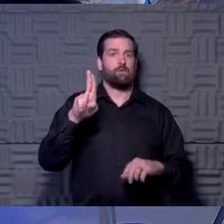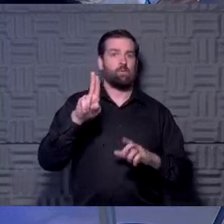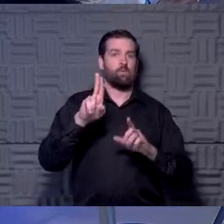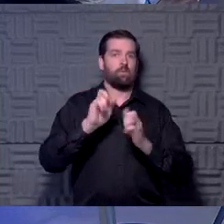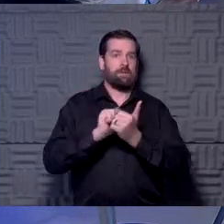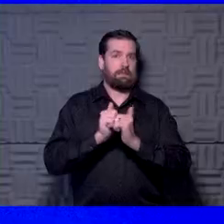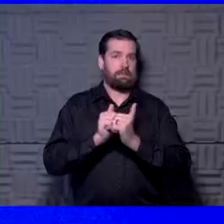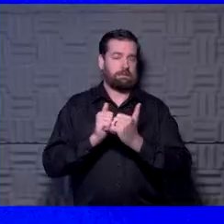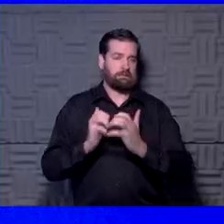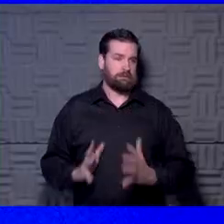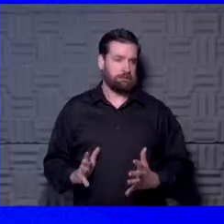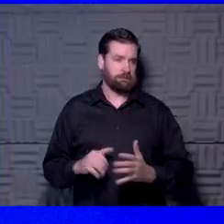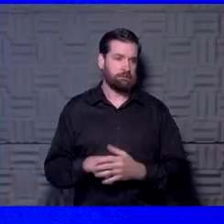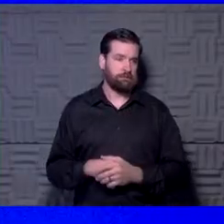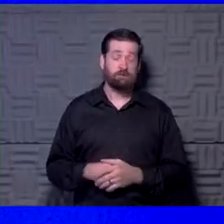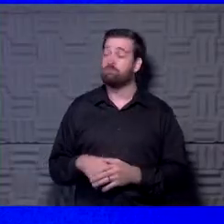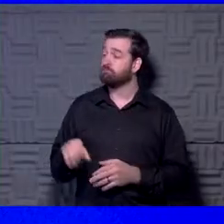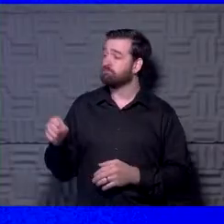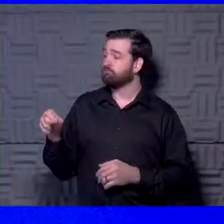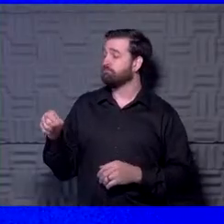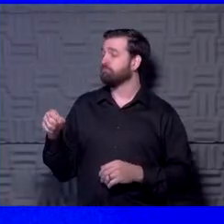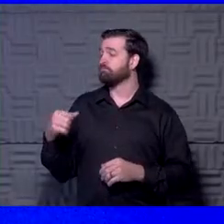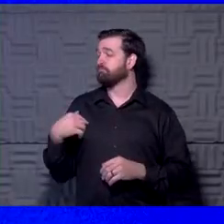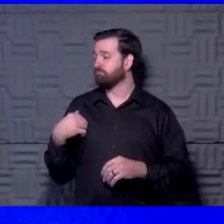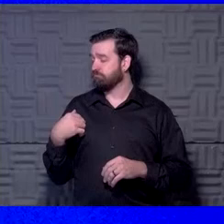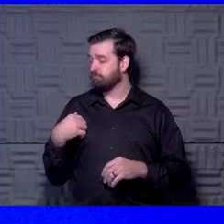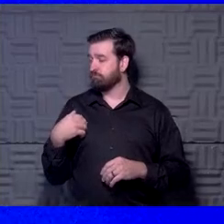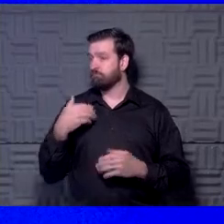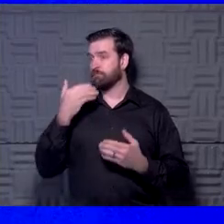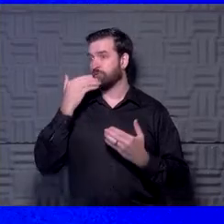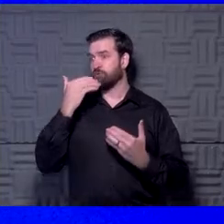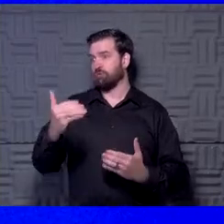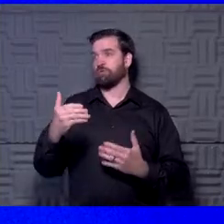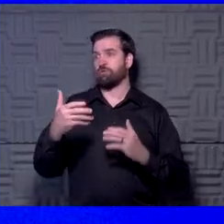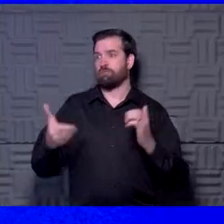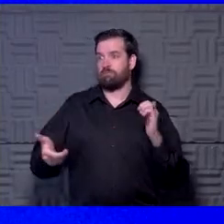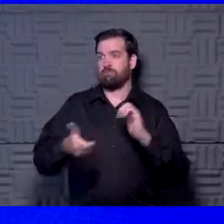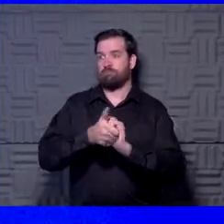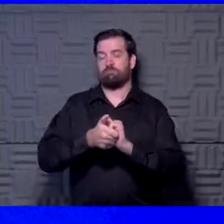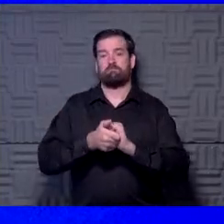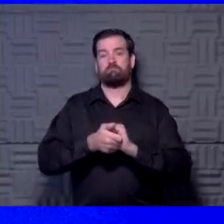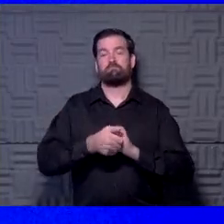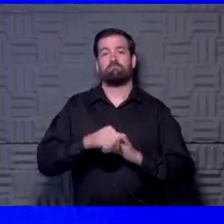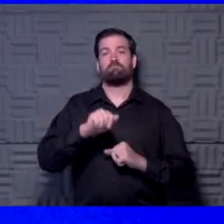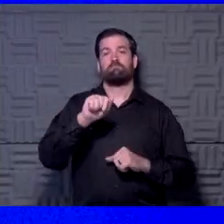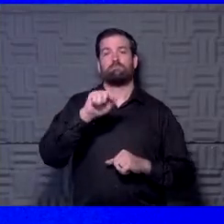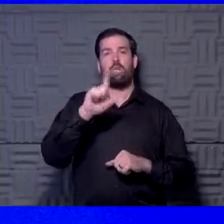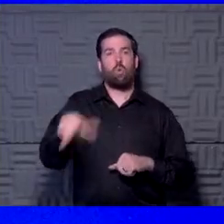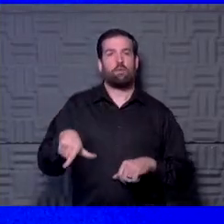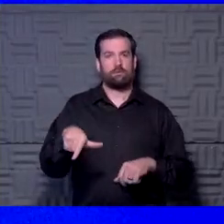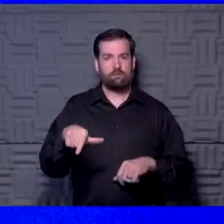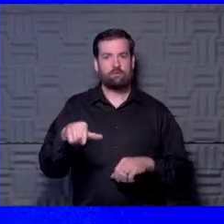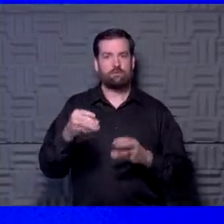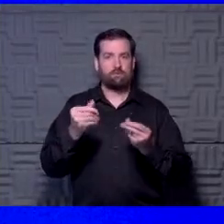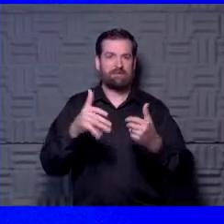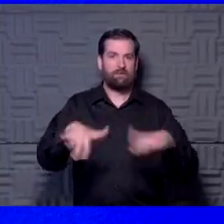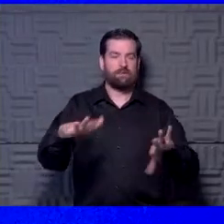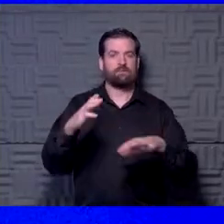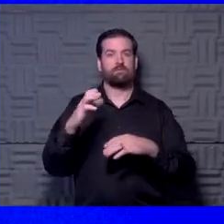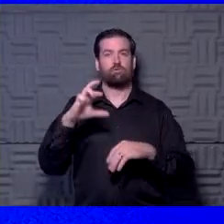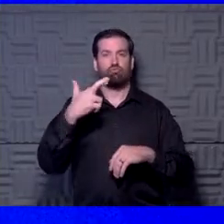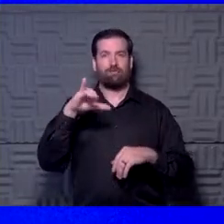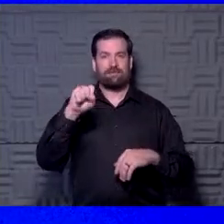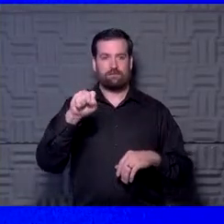go forward. Yeah, so we have had a very good health partnership with the Lawrence campus, again, led by Chris